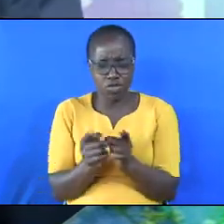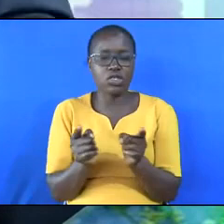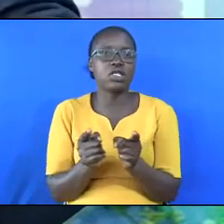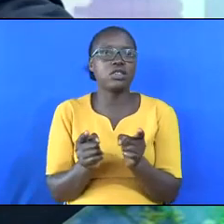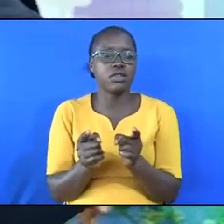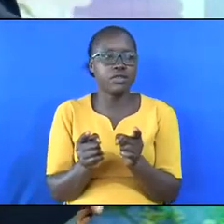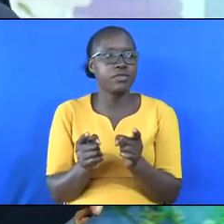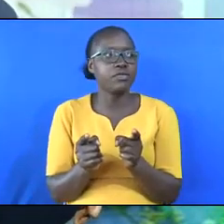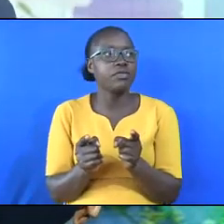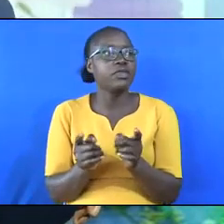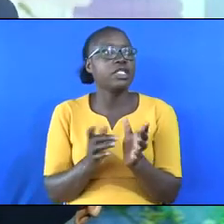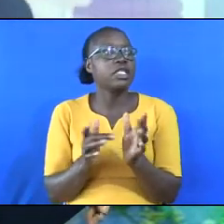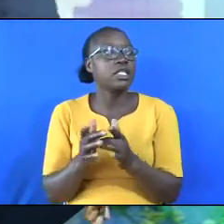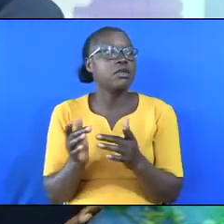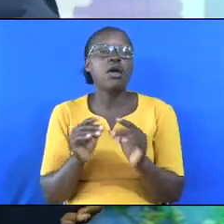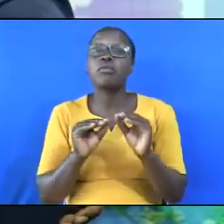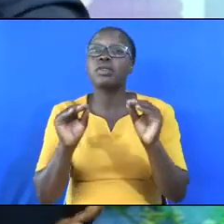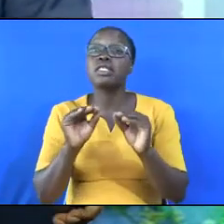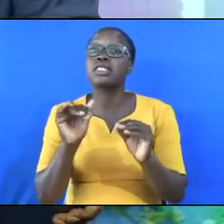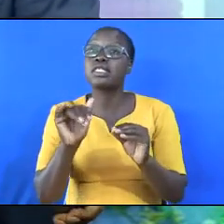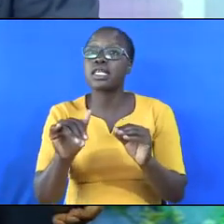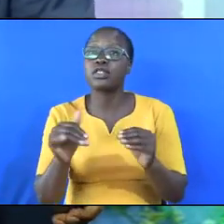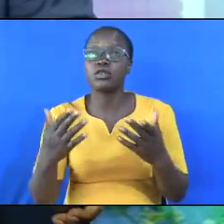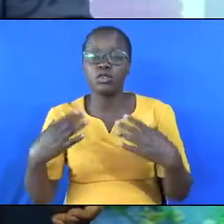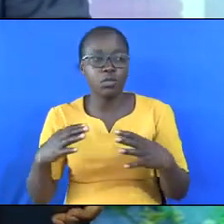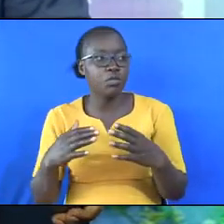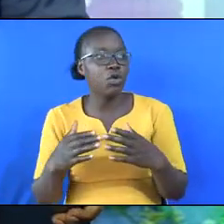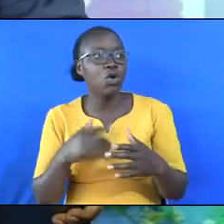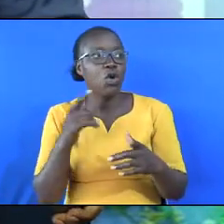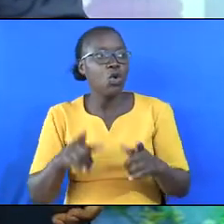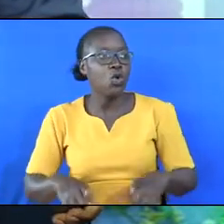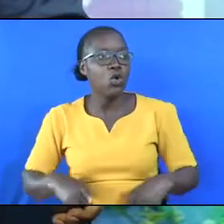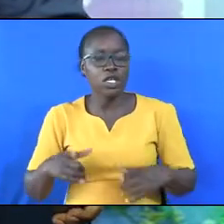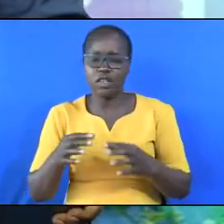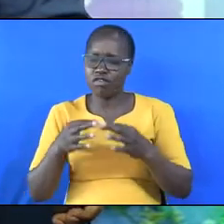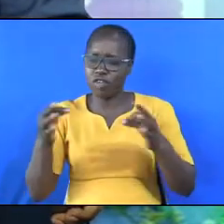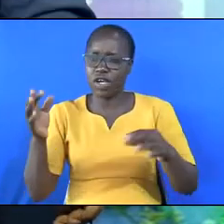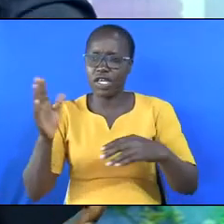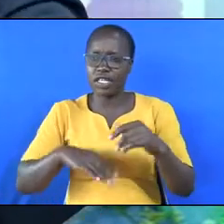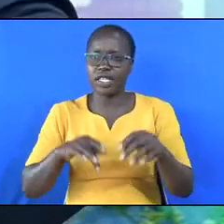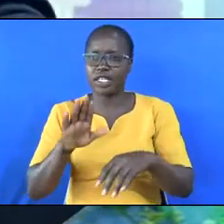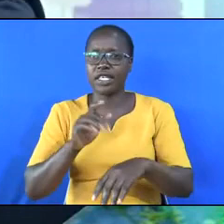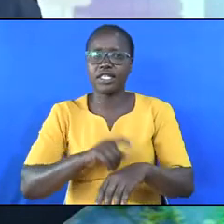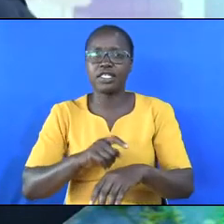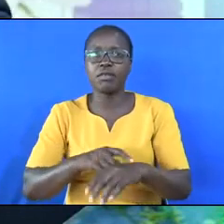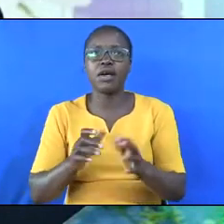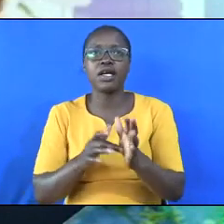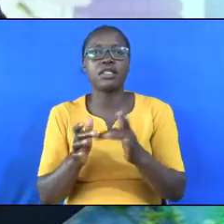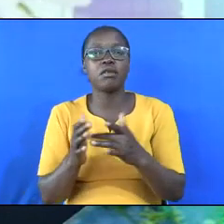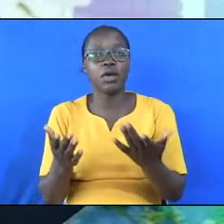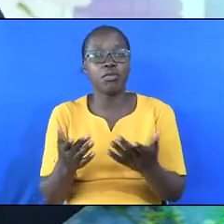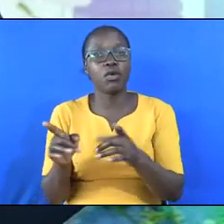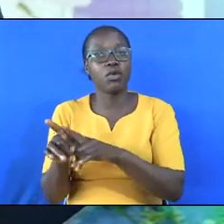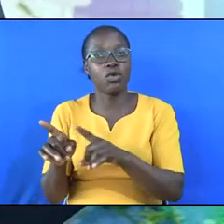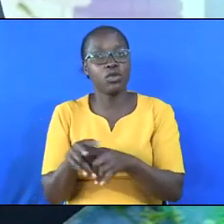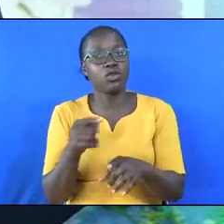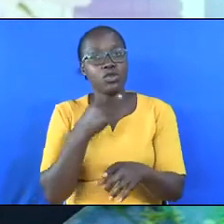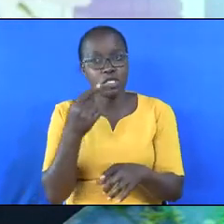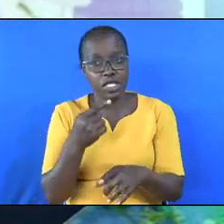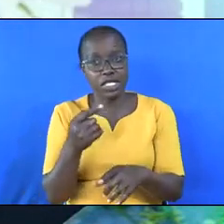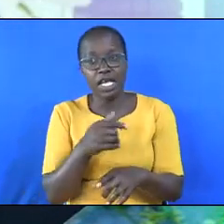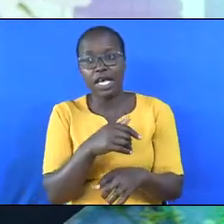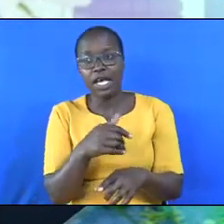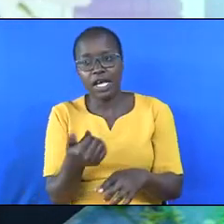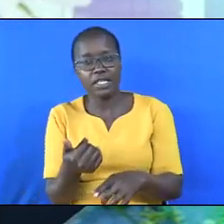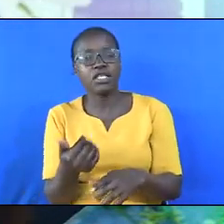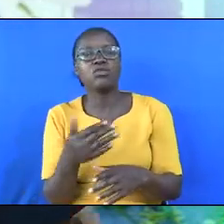You know, the Bible gives examples of people who live longer than their time. And the Bible also gives examples of people who died